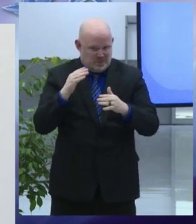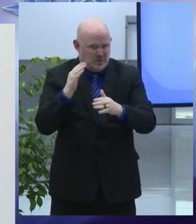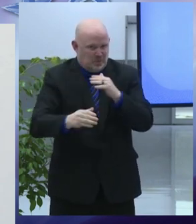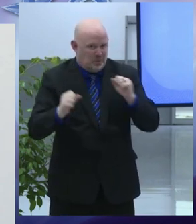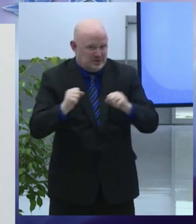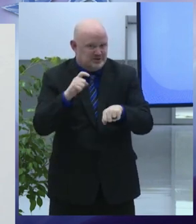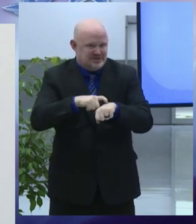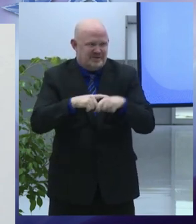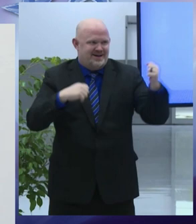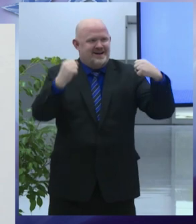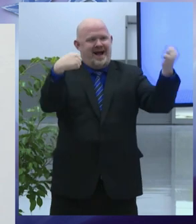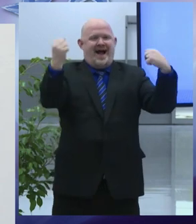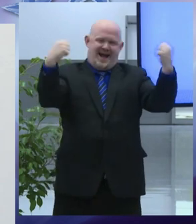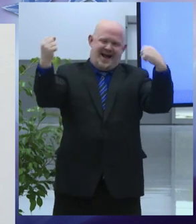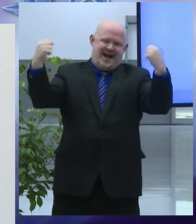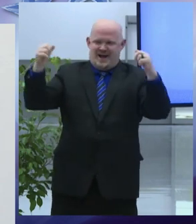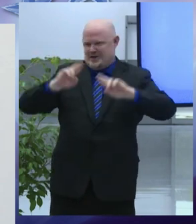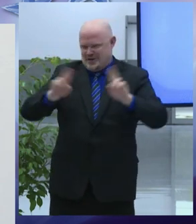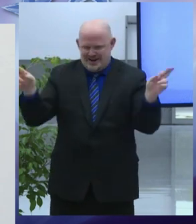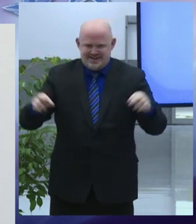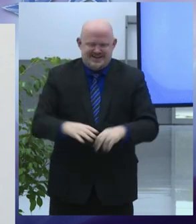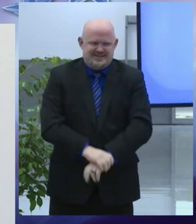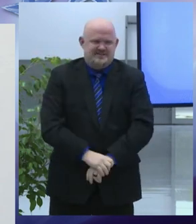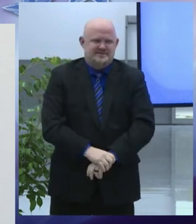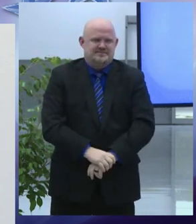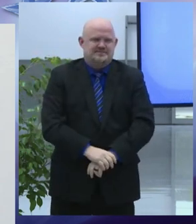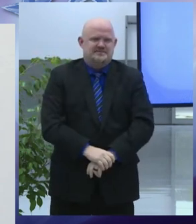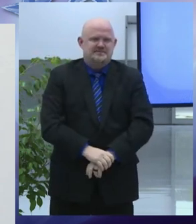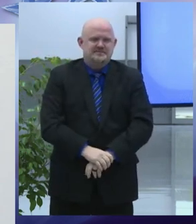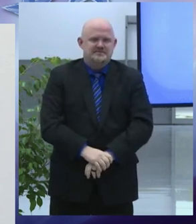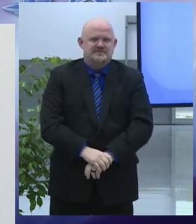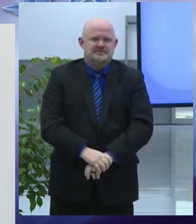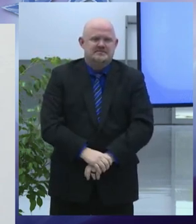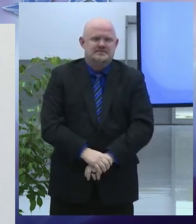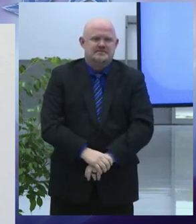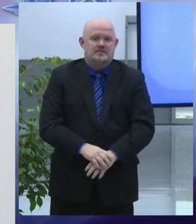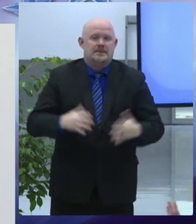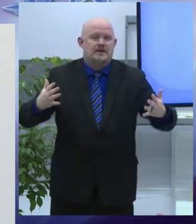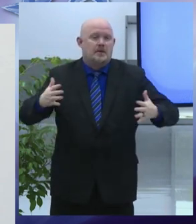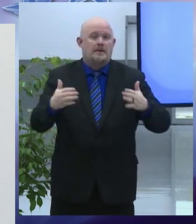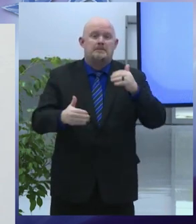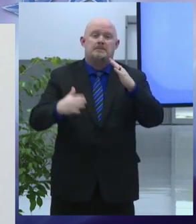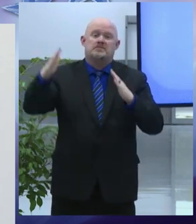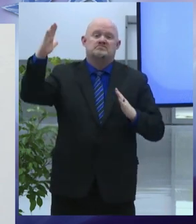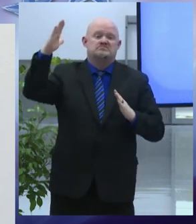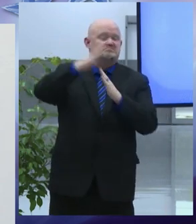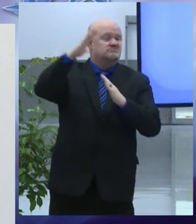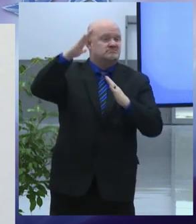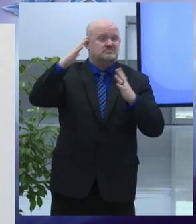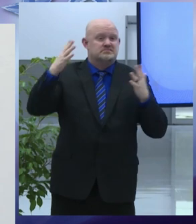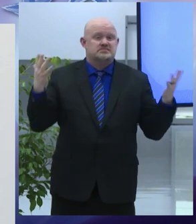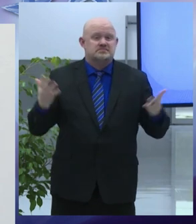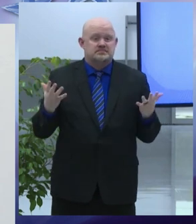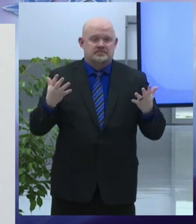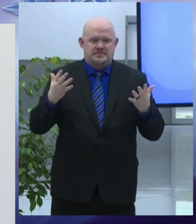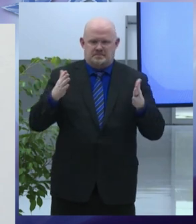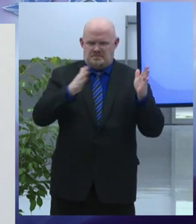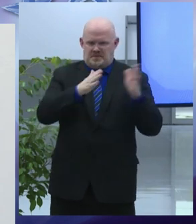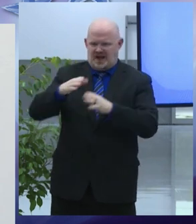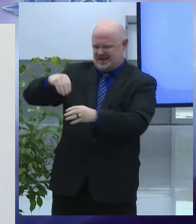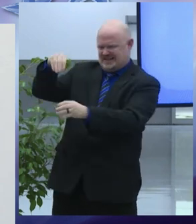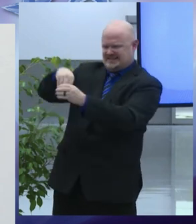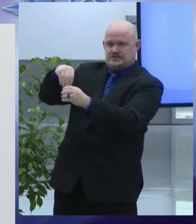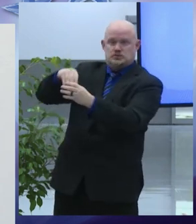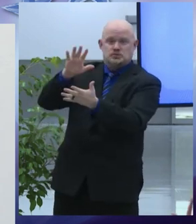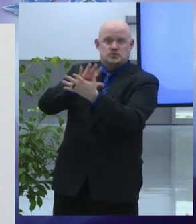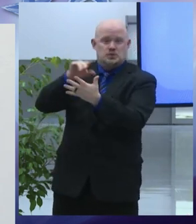more important planning for what will happen inside the STEAM school the curriculum and classes are taking shape the Syracuse City School District